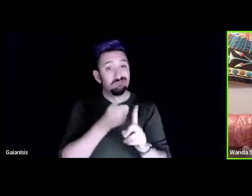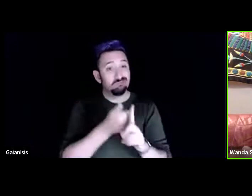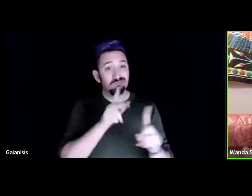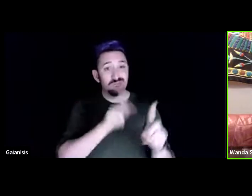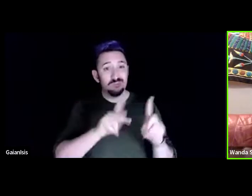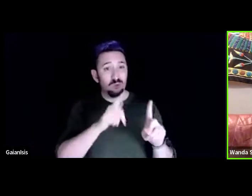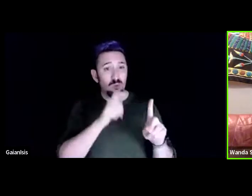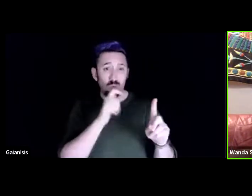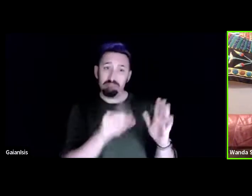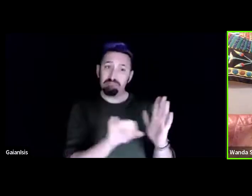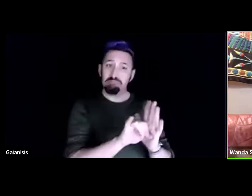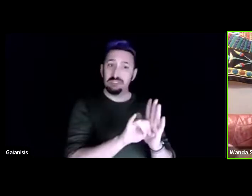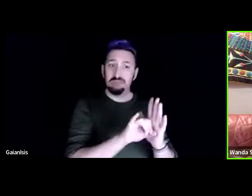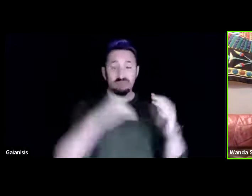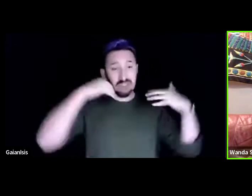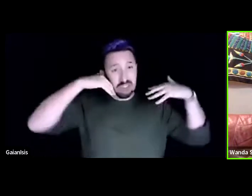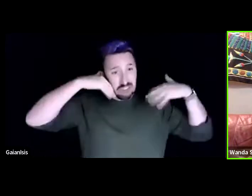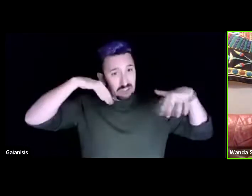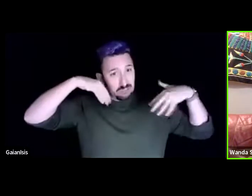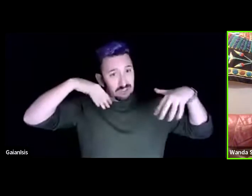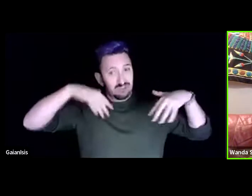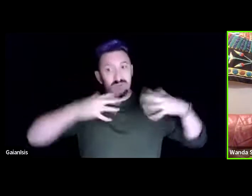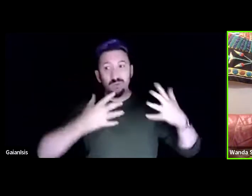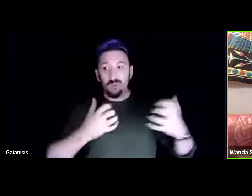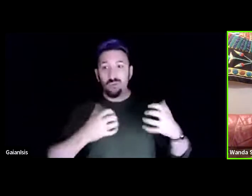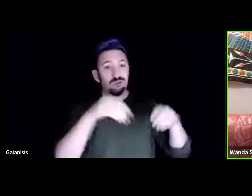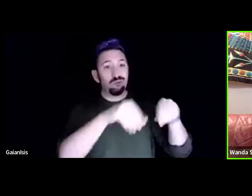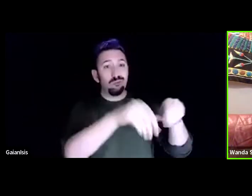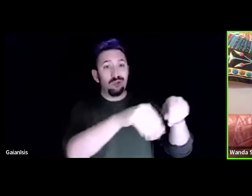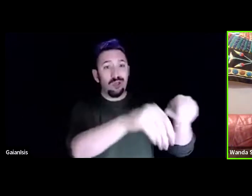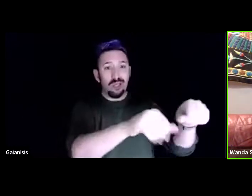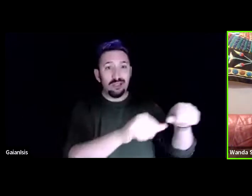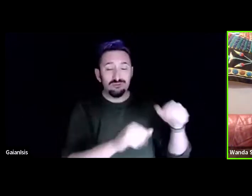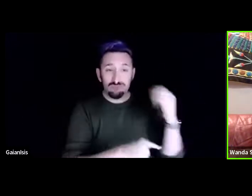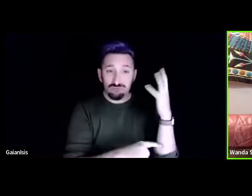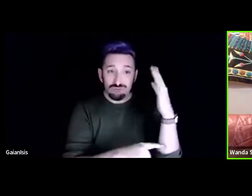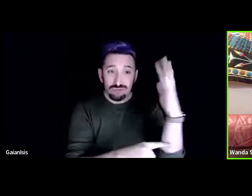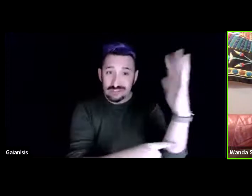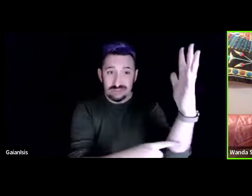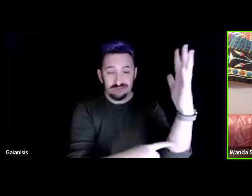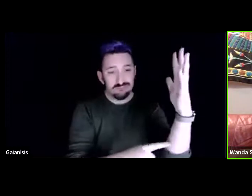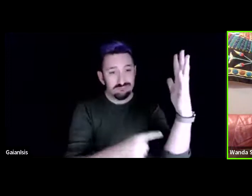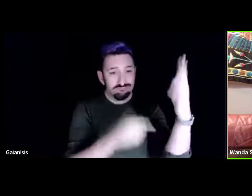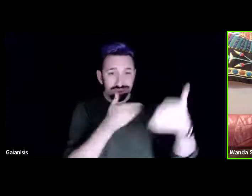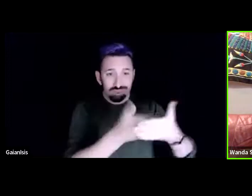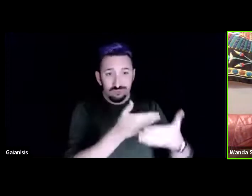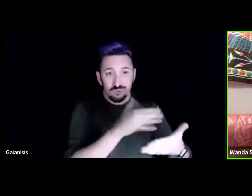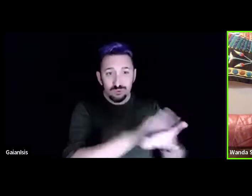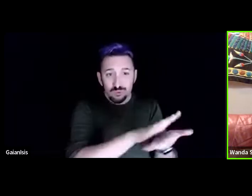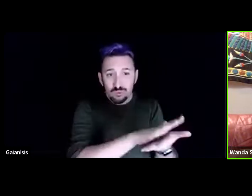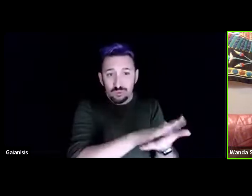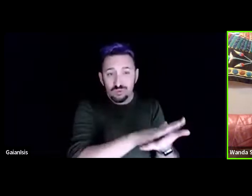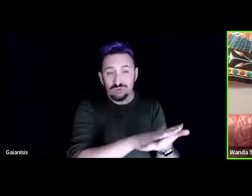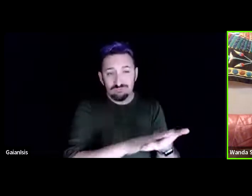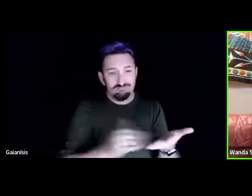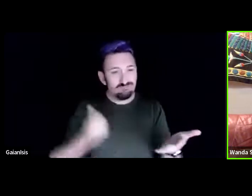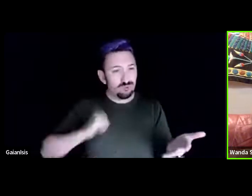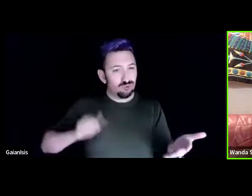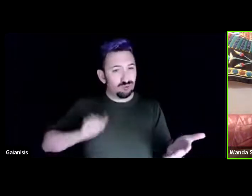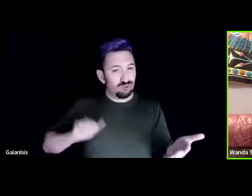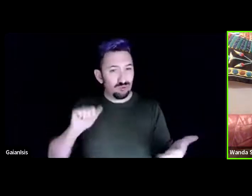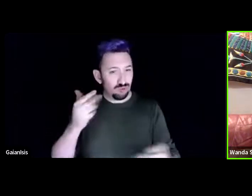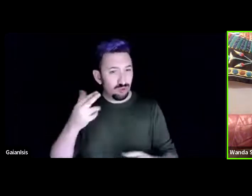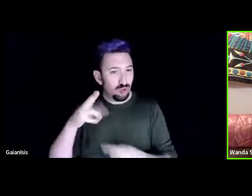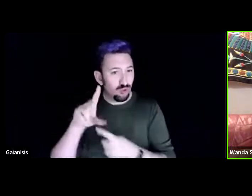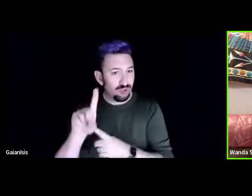plant a lot of trees in school gardens in the hood. While they were doing that I